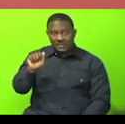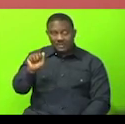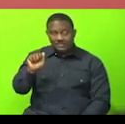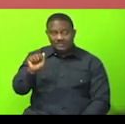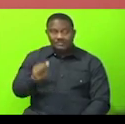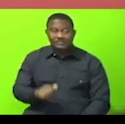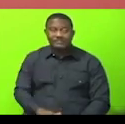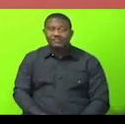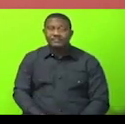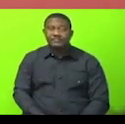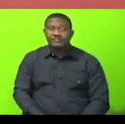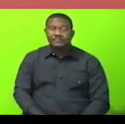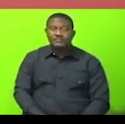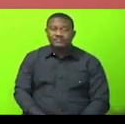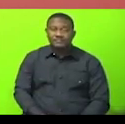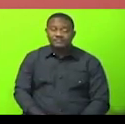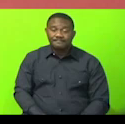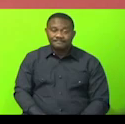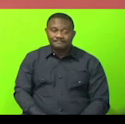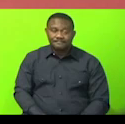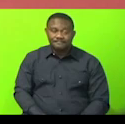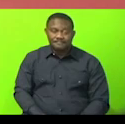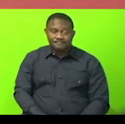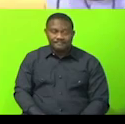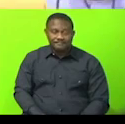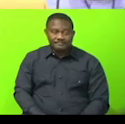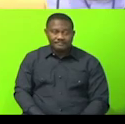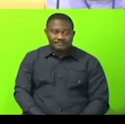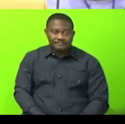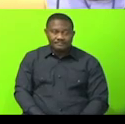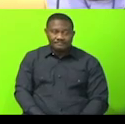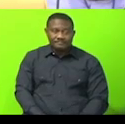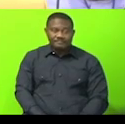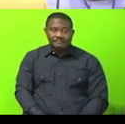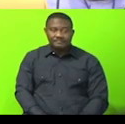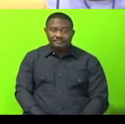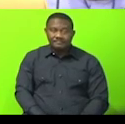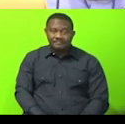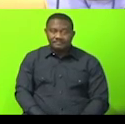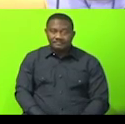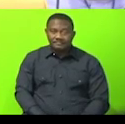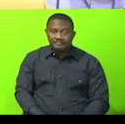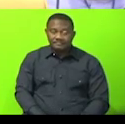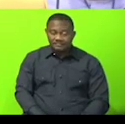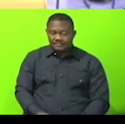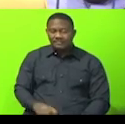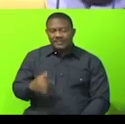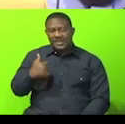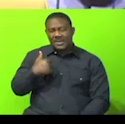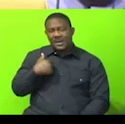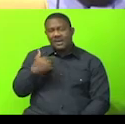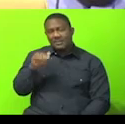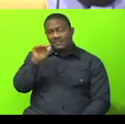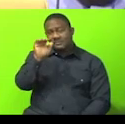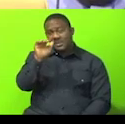Thank you, right, honorable speaker. Right, honorable speaker, I also want to draw your